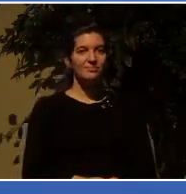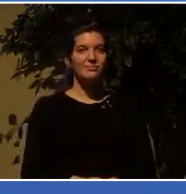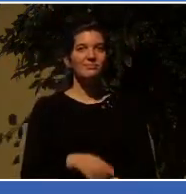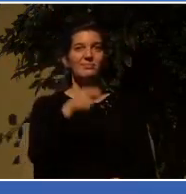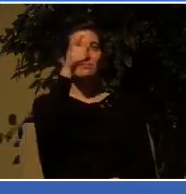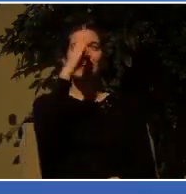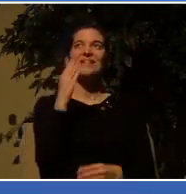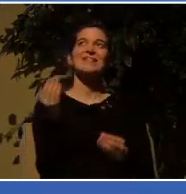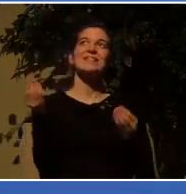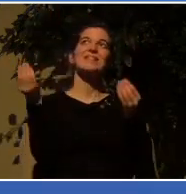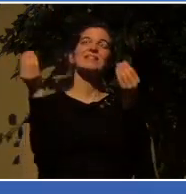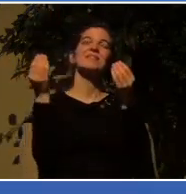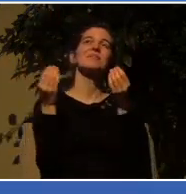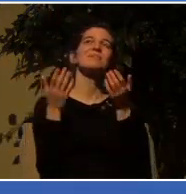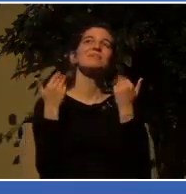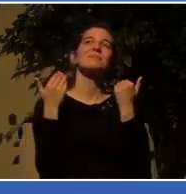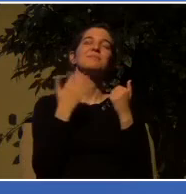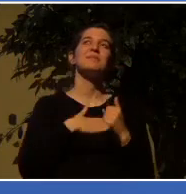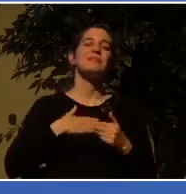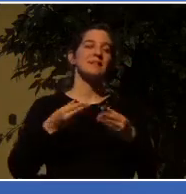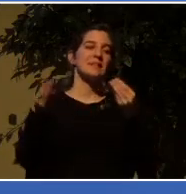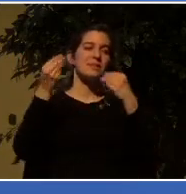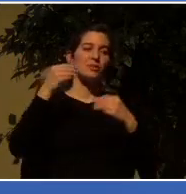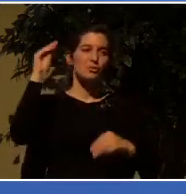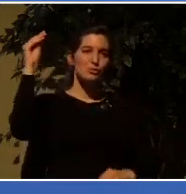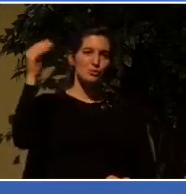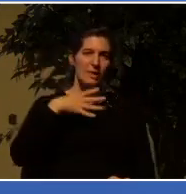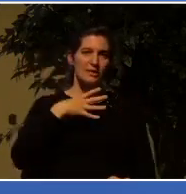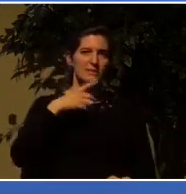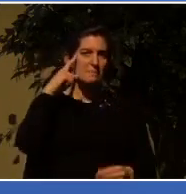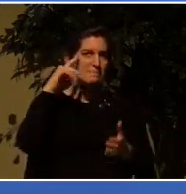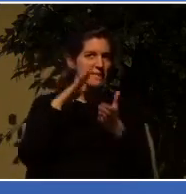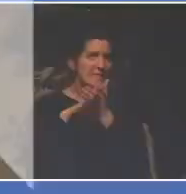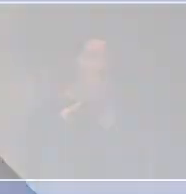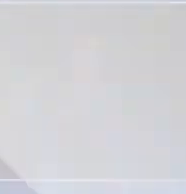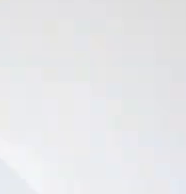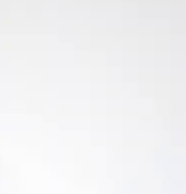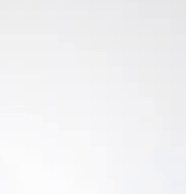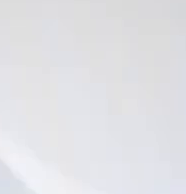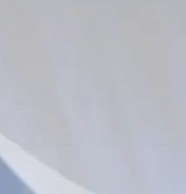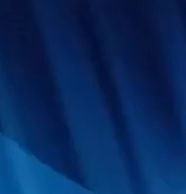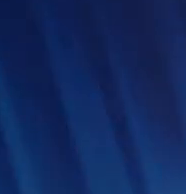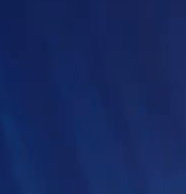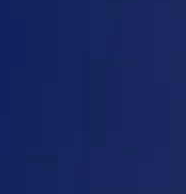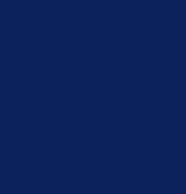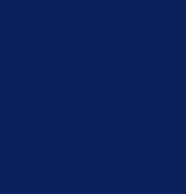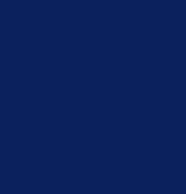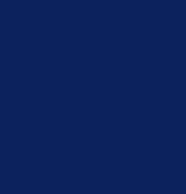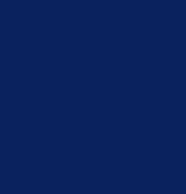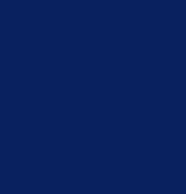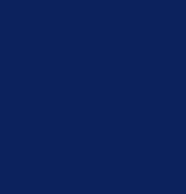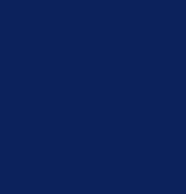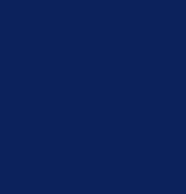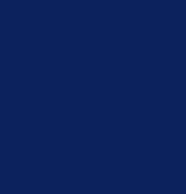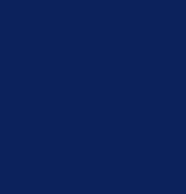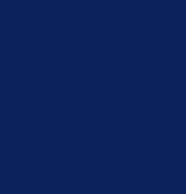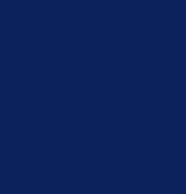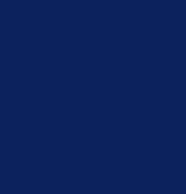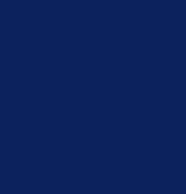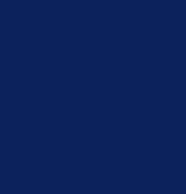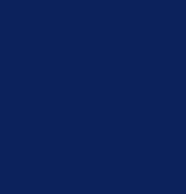that he will do what he has said he would do good he will him